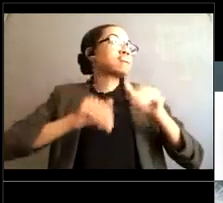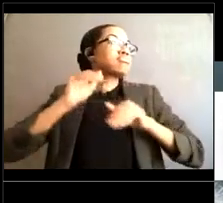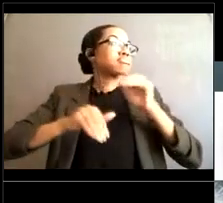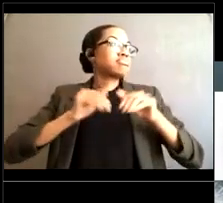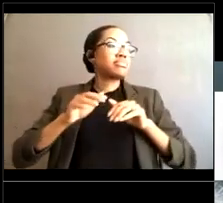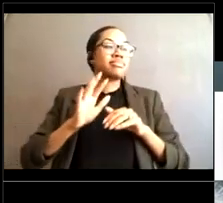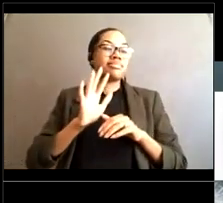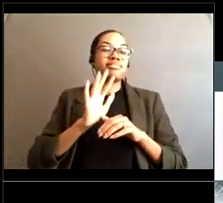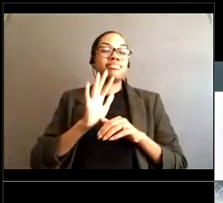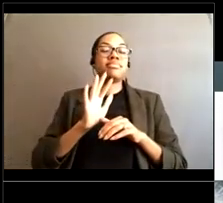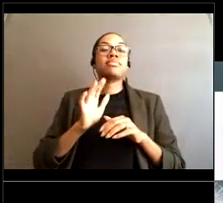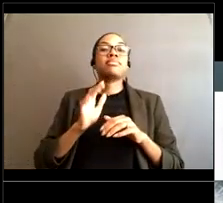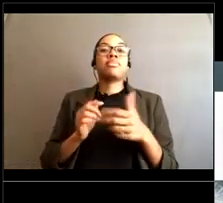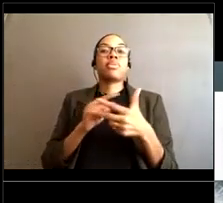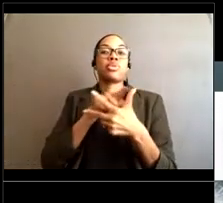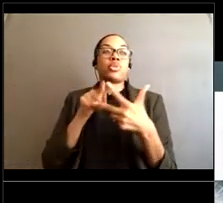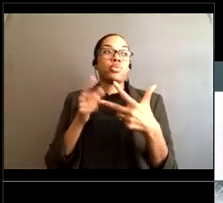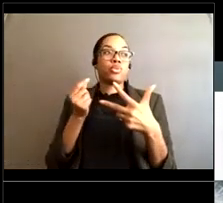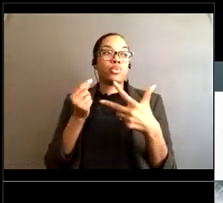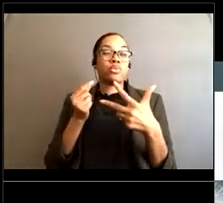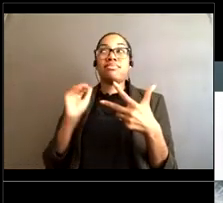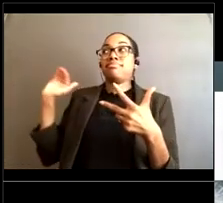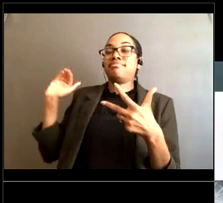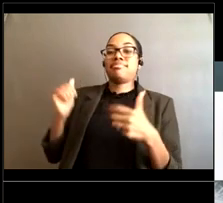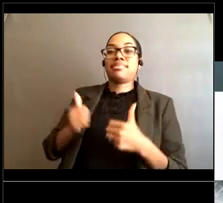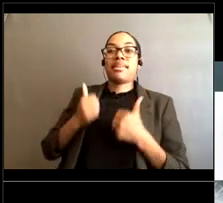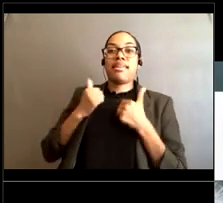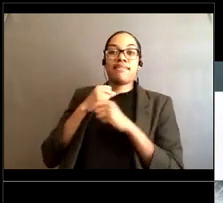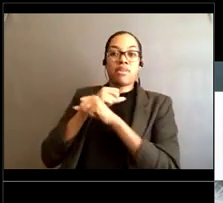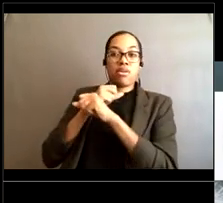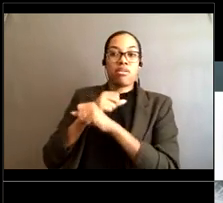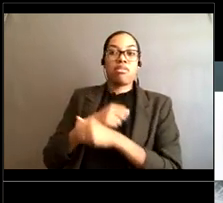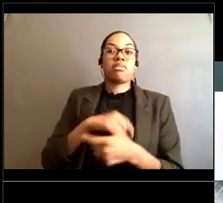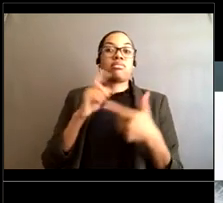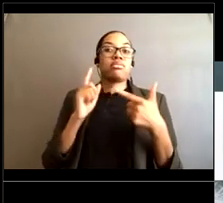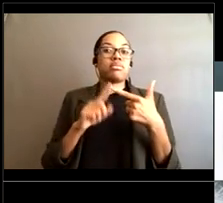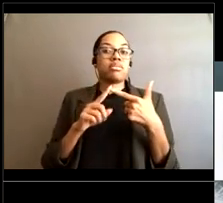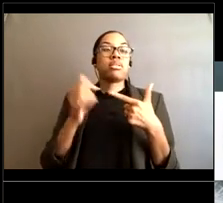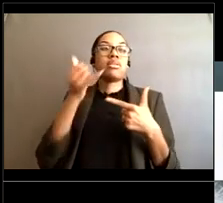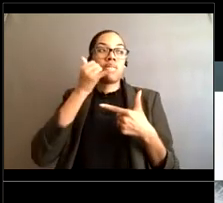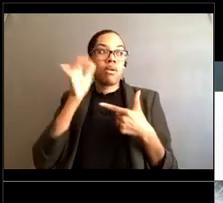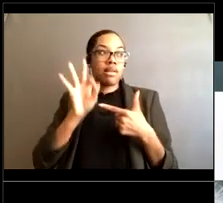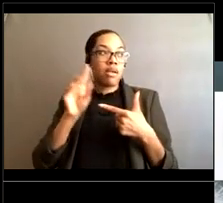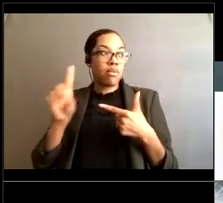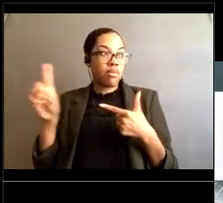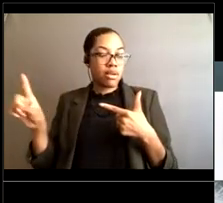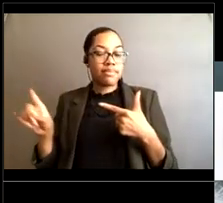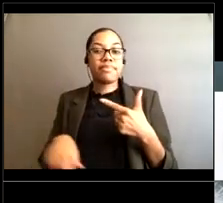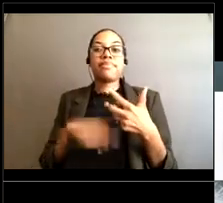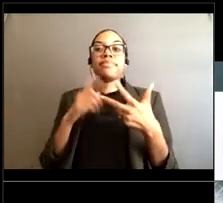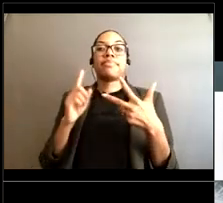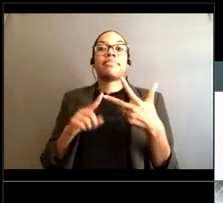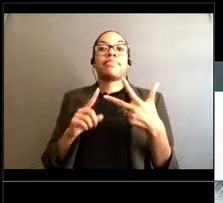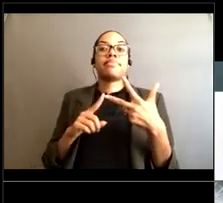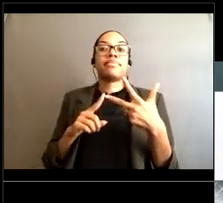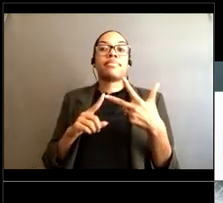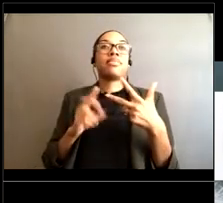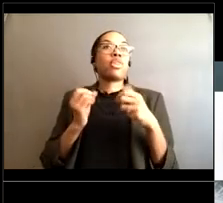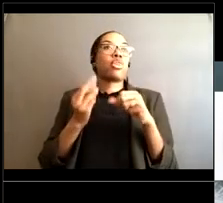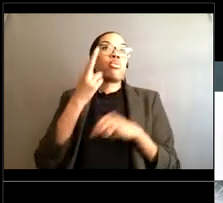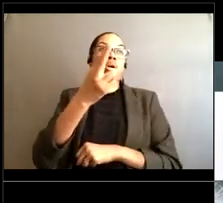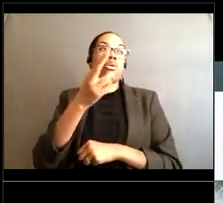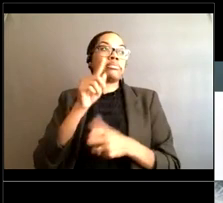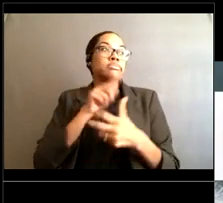one get a hold of the lifeguard to call 9-1-1 Or three throw them